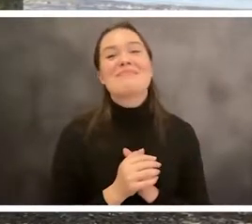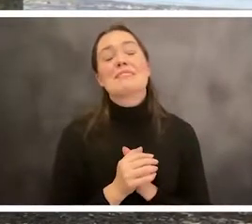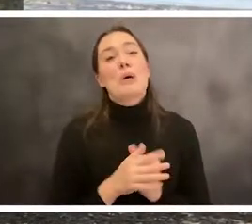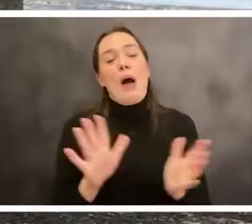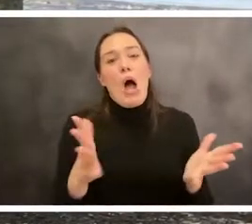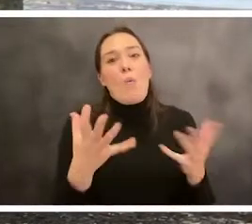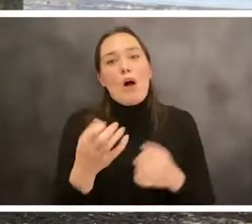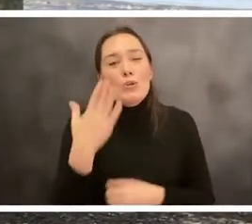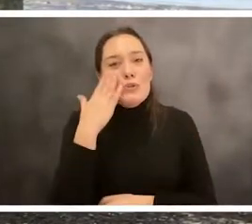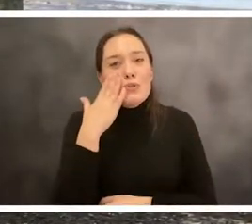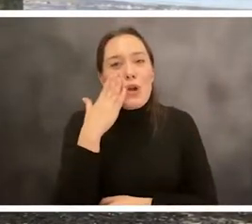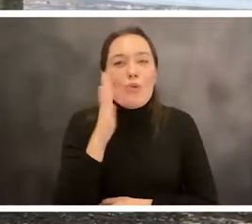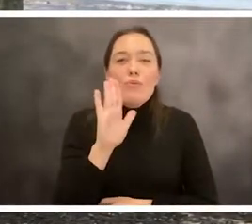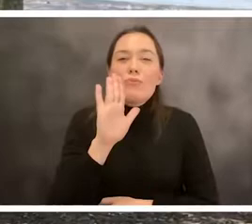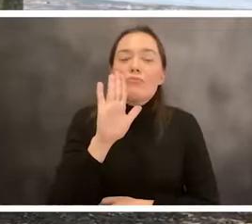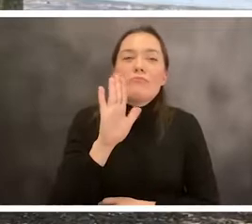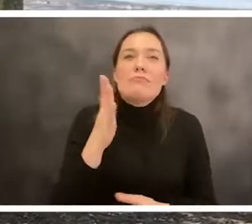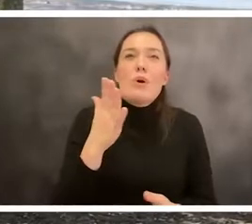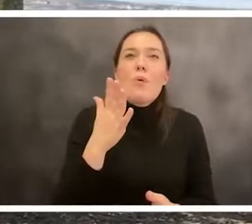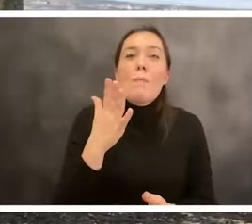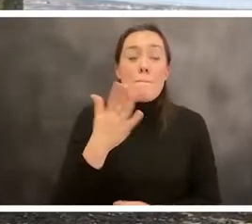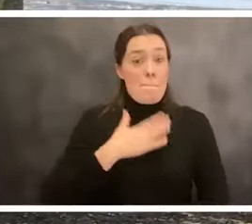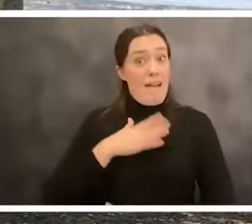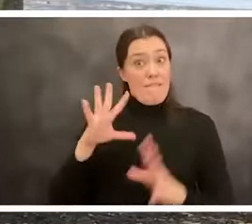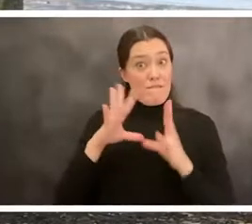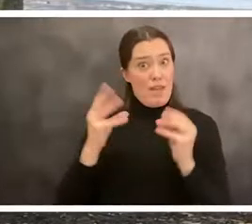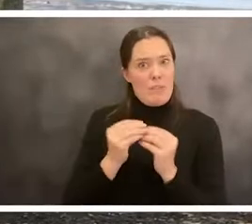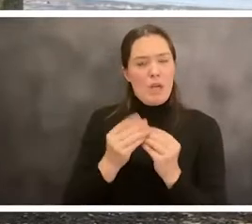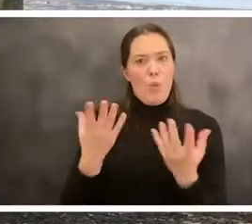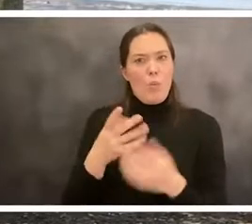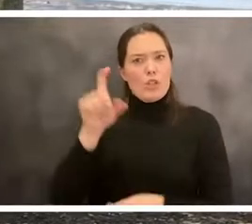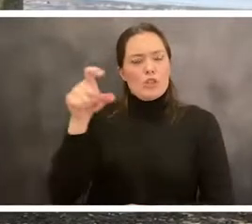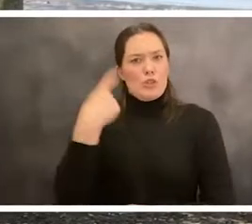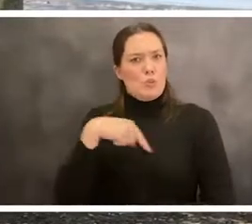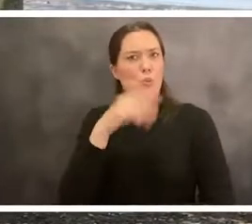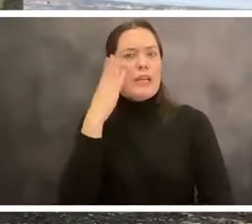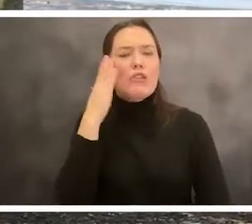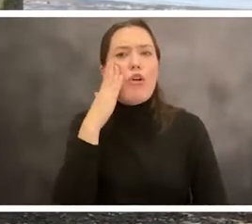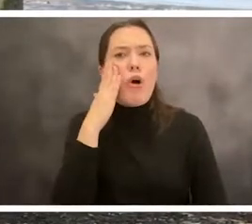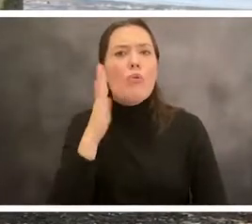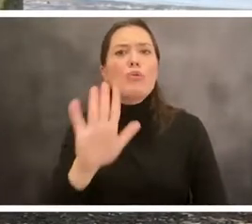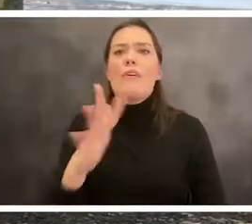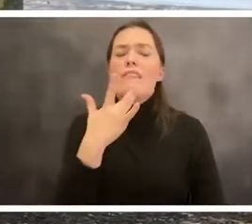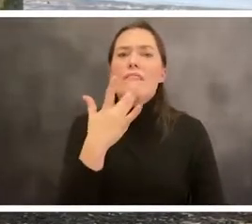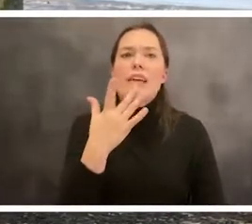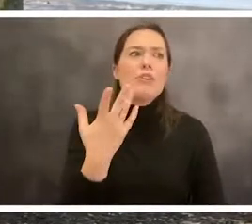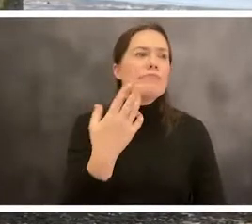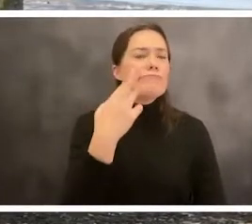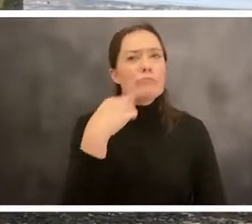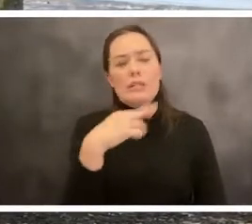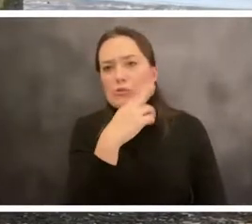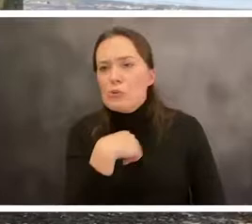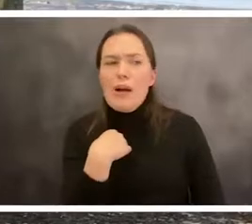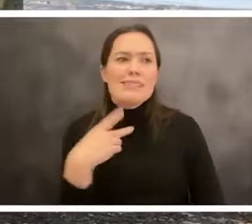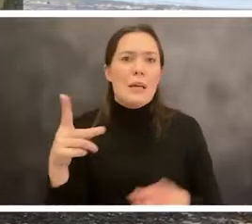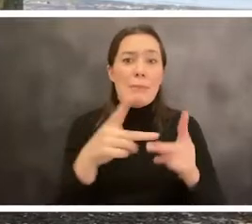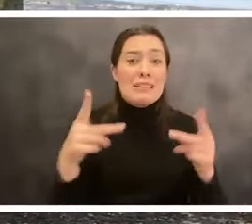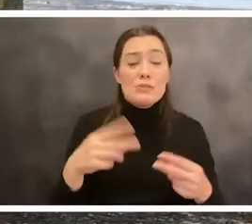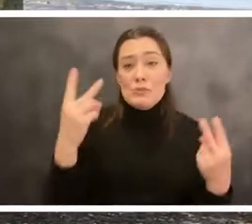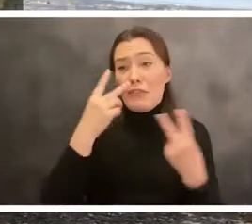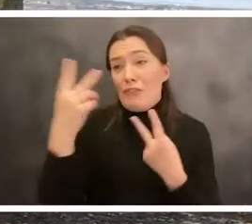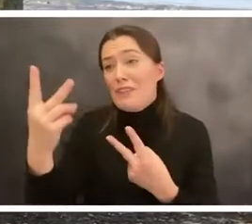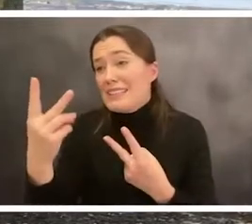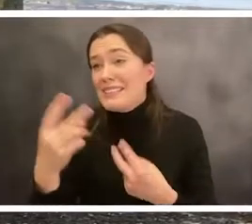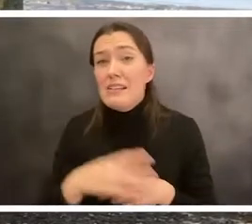I'd love to just hear from you. What are a couple of things that my family and I need to know about favorite places to eat, favorite places to be socially